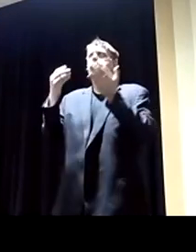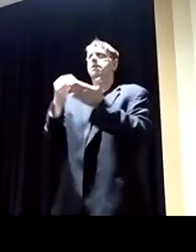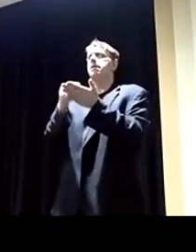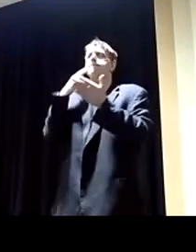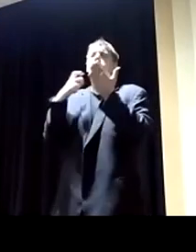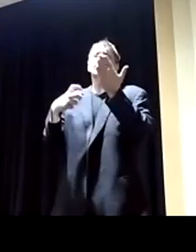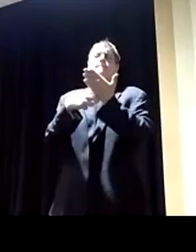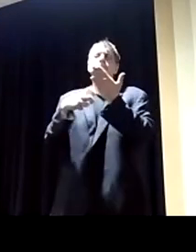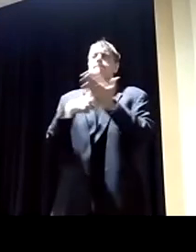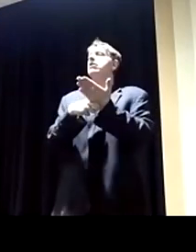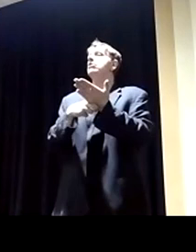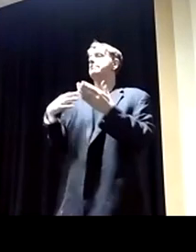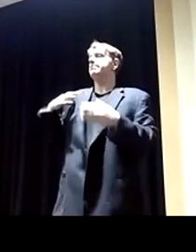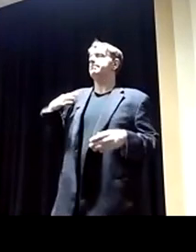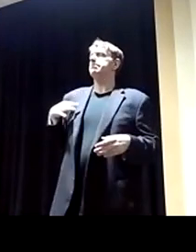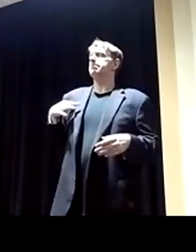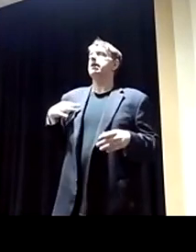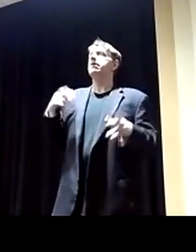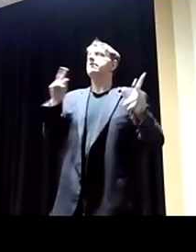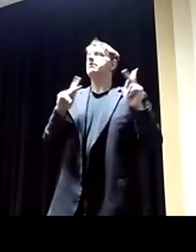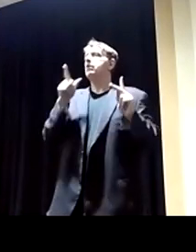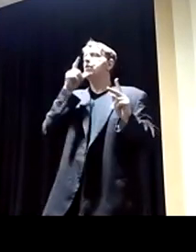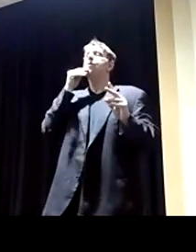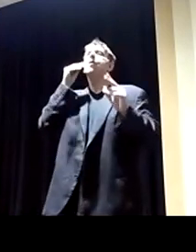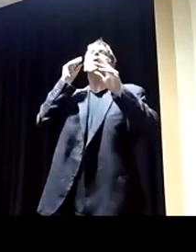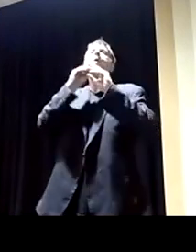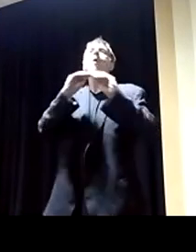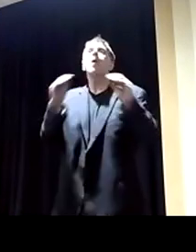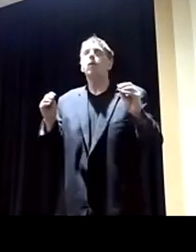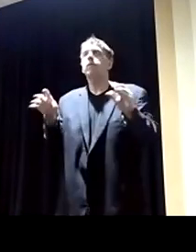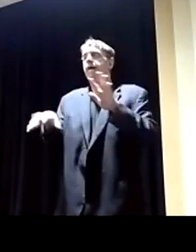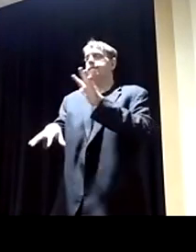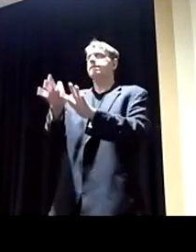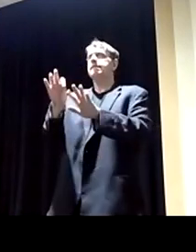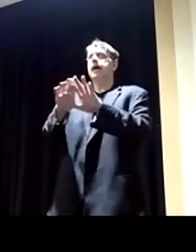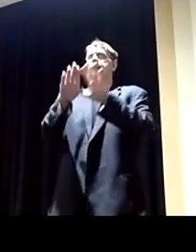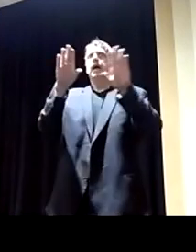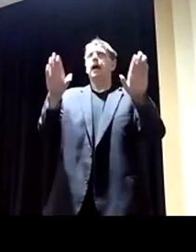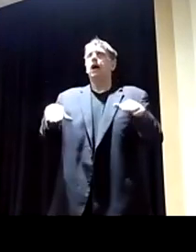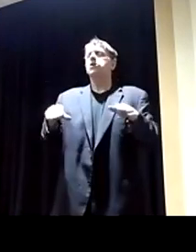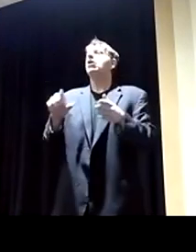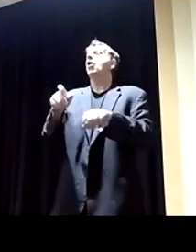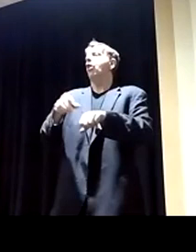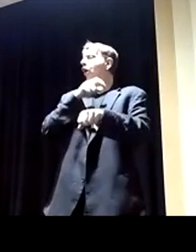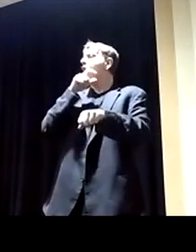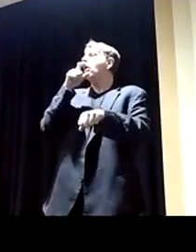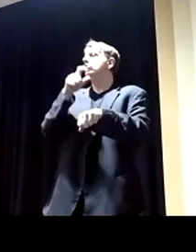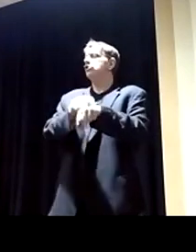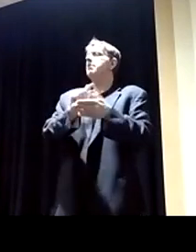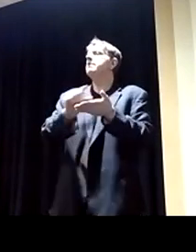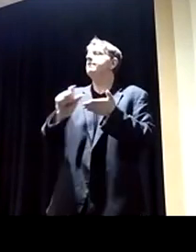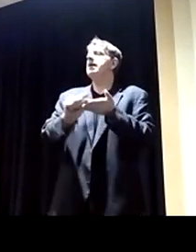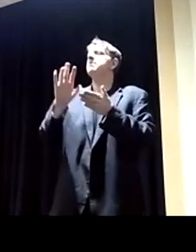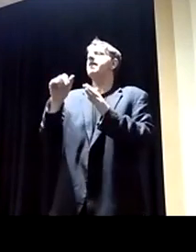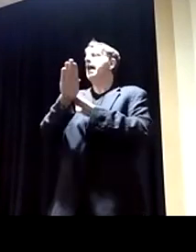most useful for getting homeless people off the street and into a dwelling, and then some longer term investments as well. So that's that bill is a good